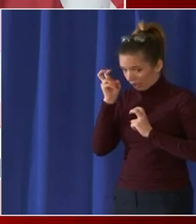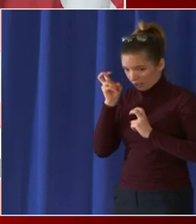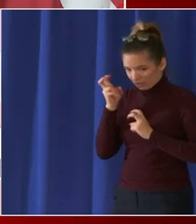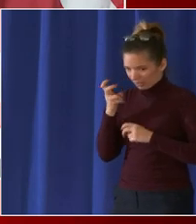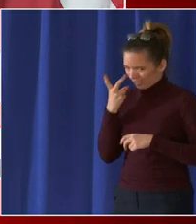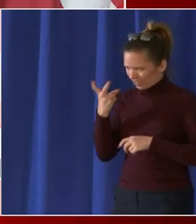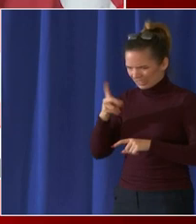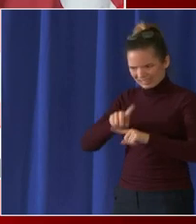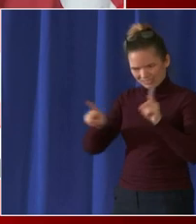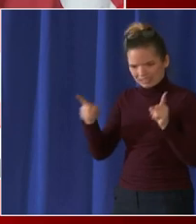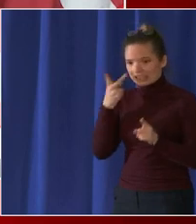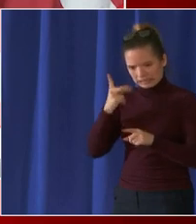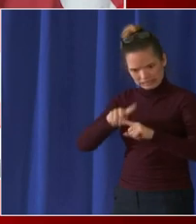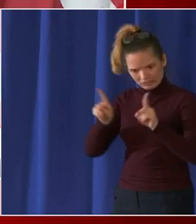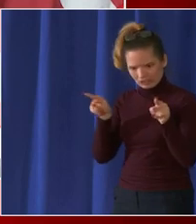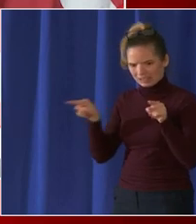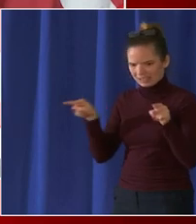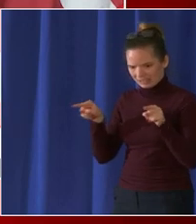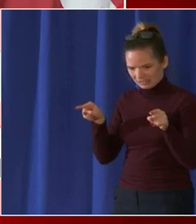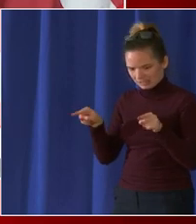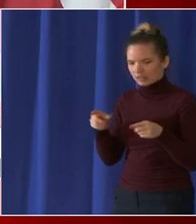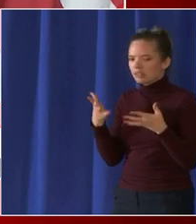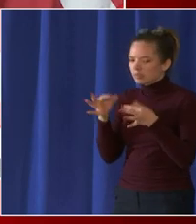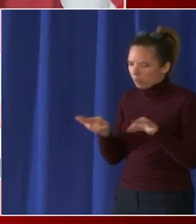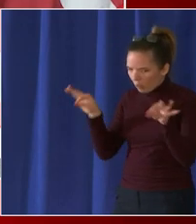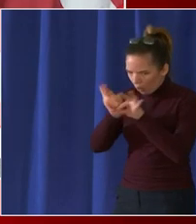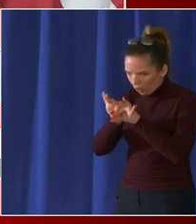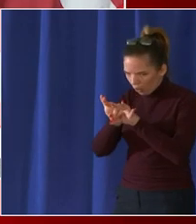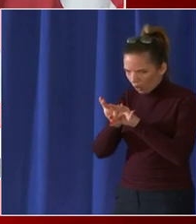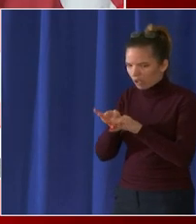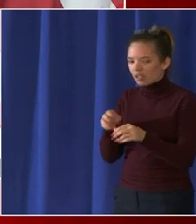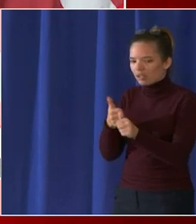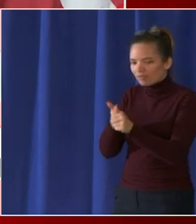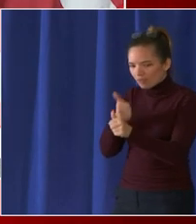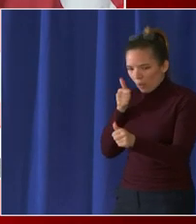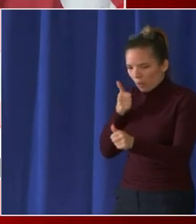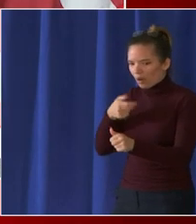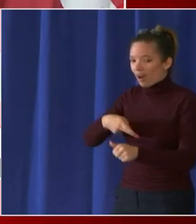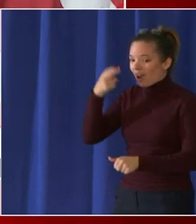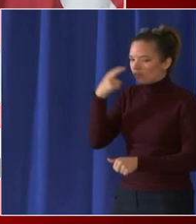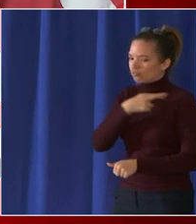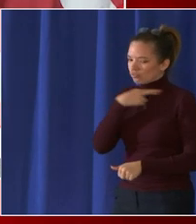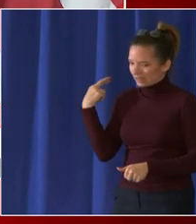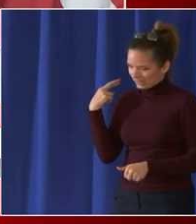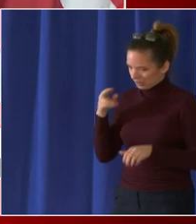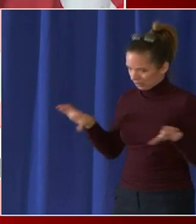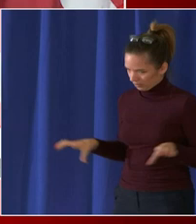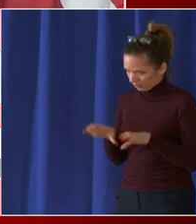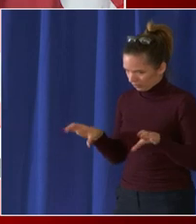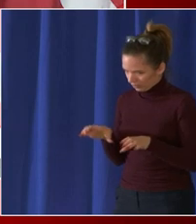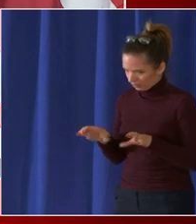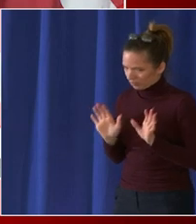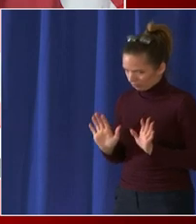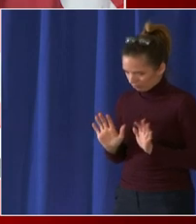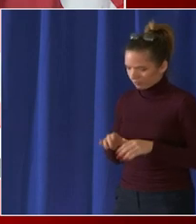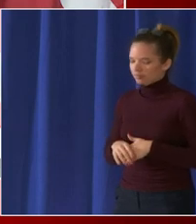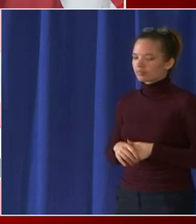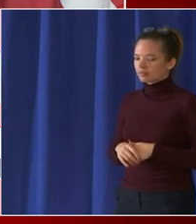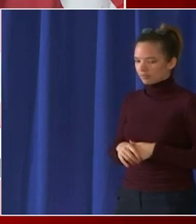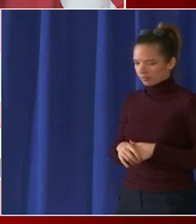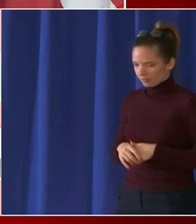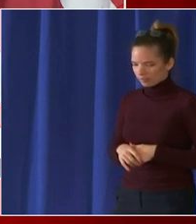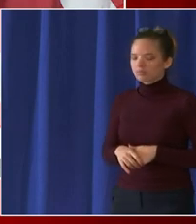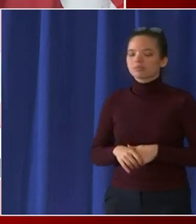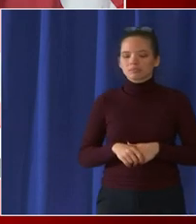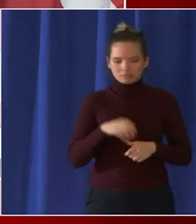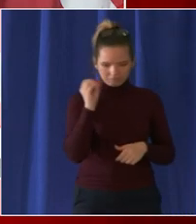higher risk activities is so key um to how we keep our businesses open uh and if i could go back to